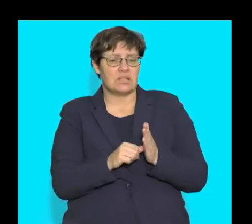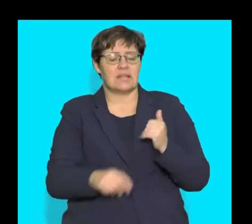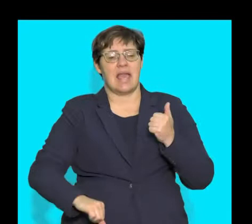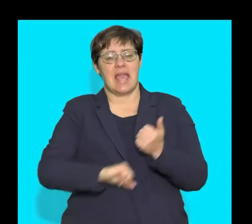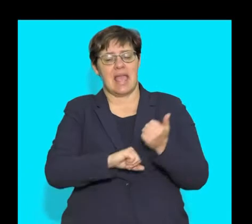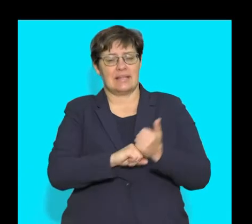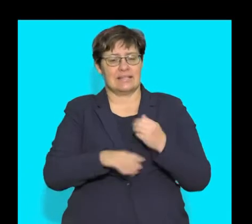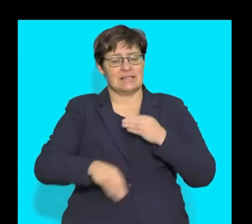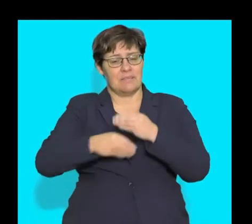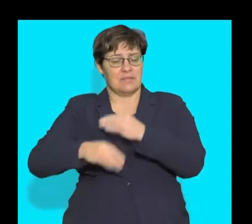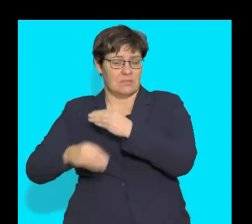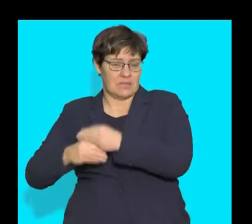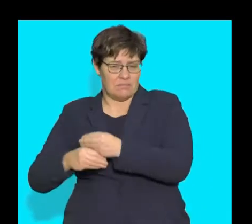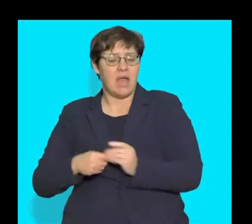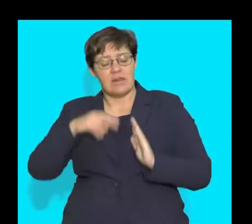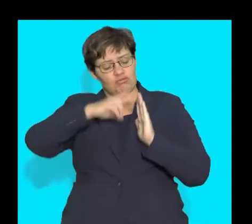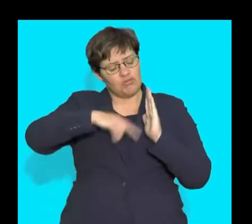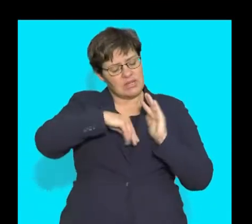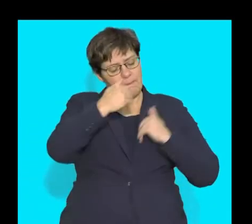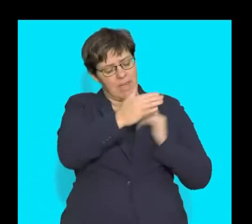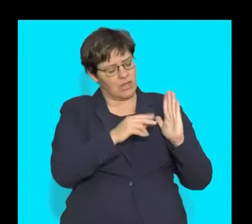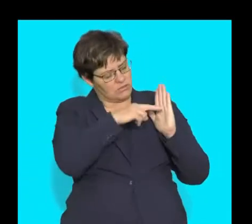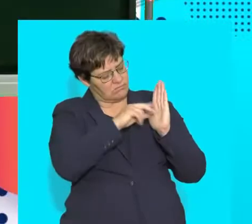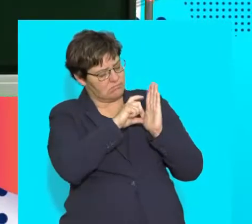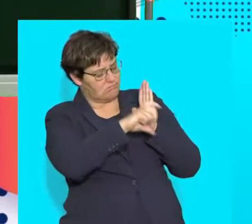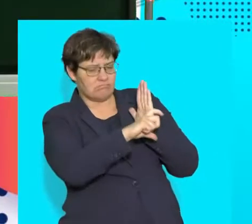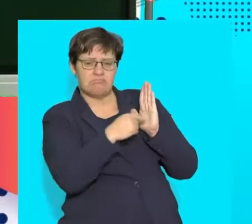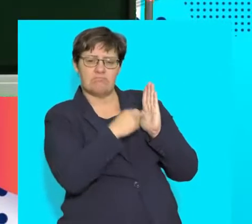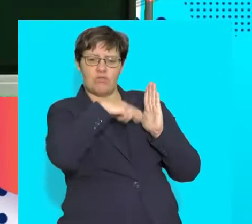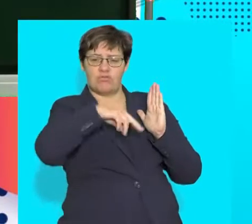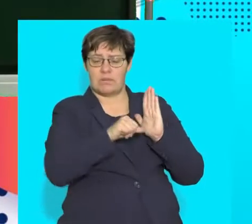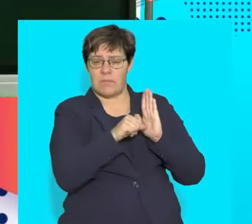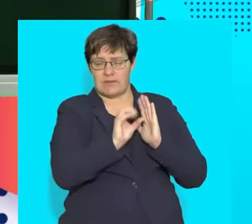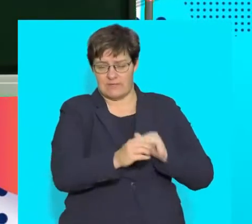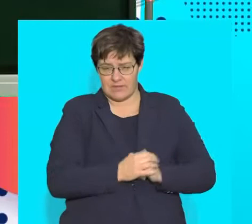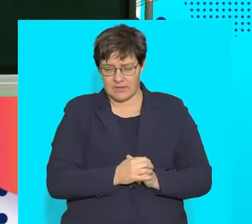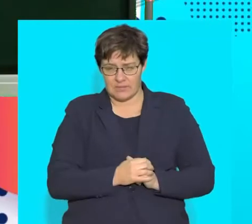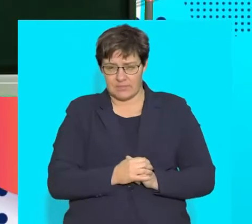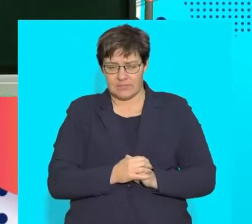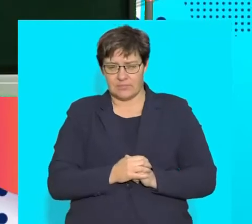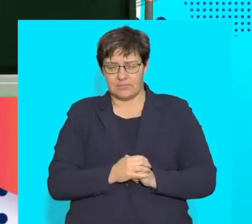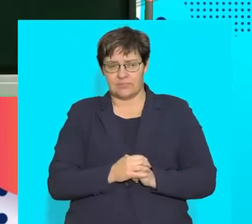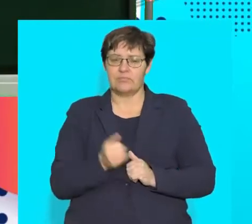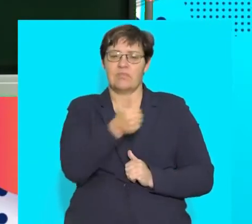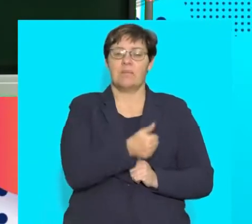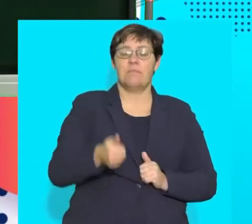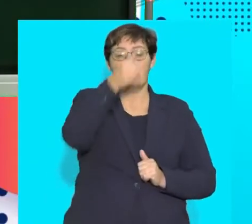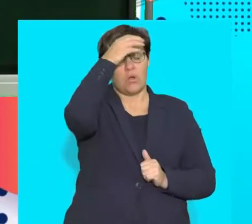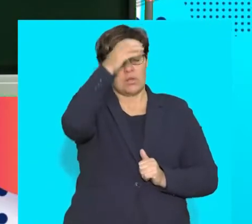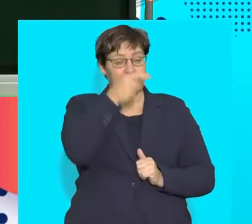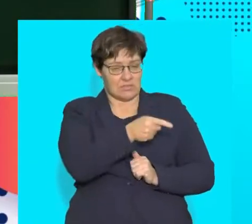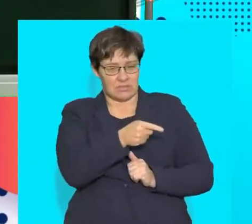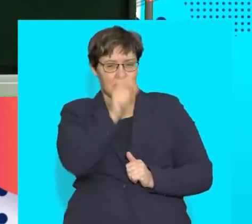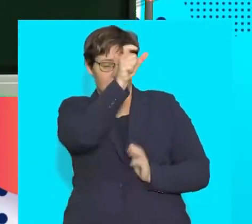and reading nutritional information on the packaging. Let's have an overview of some of the main concepts